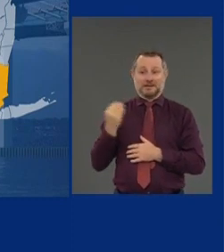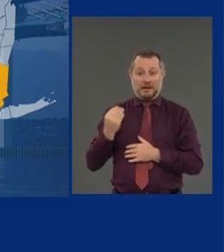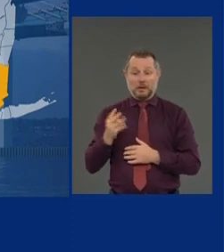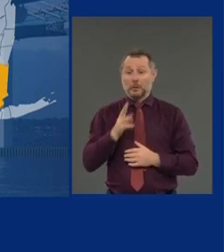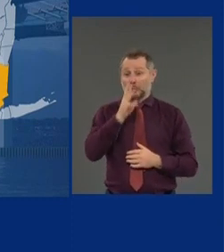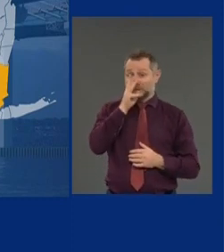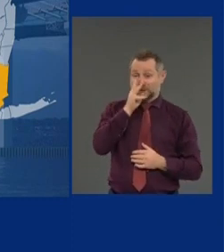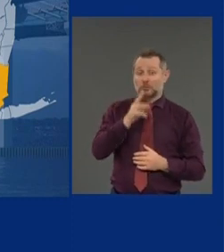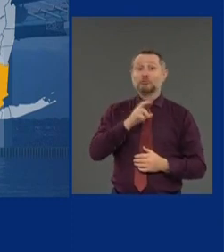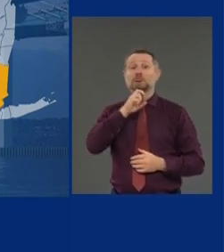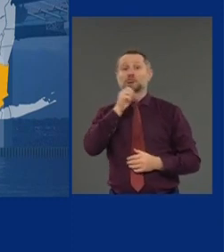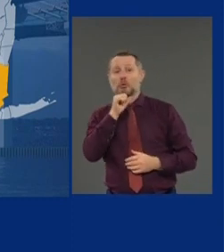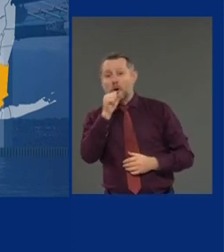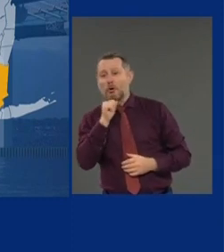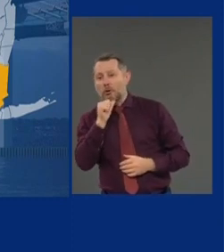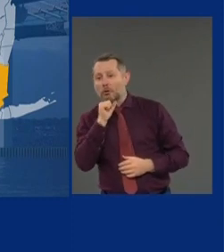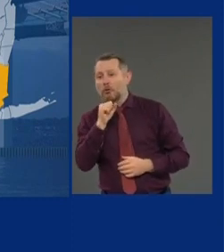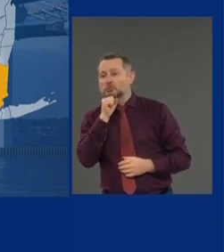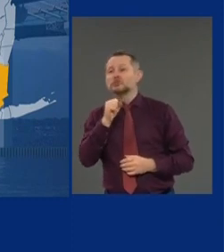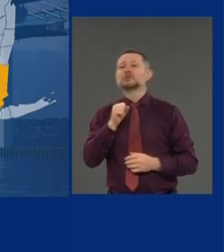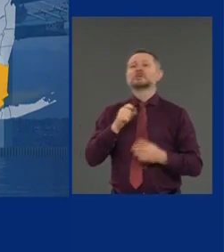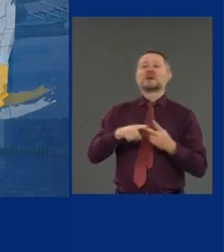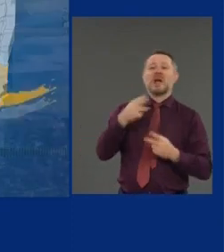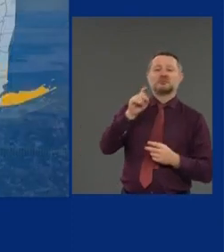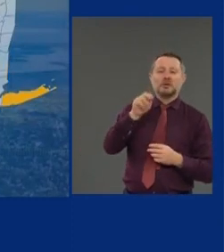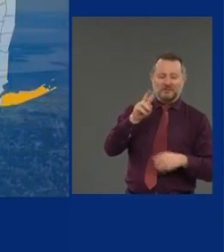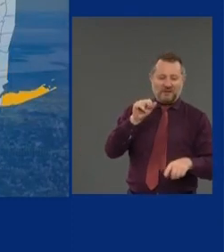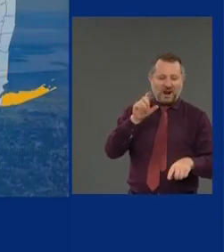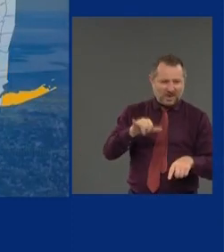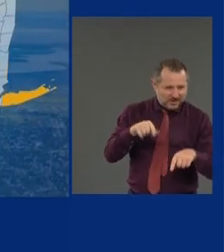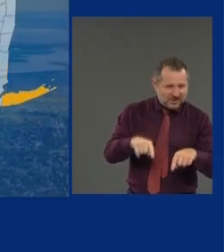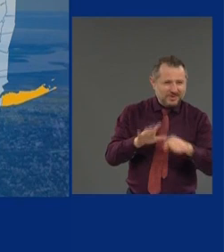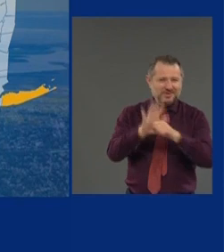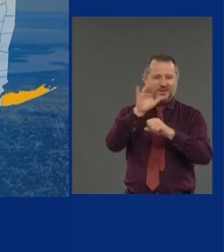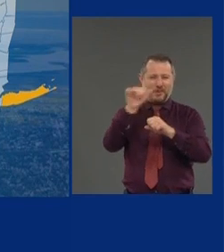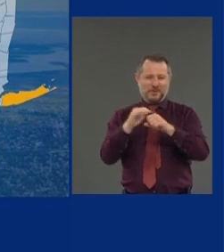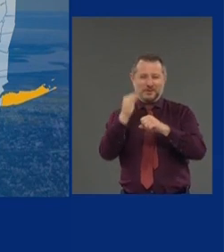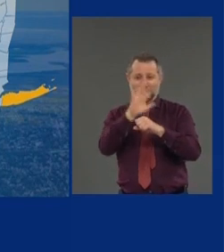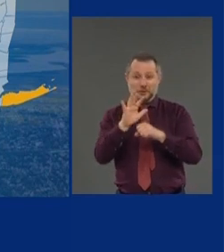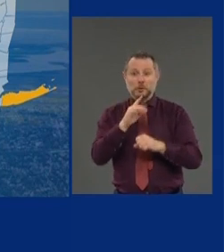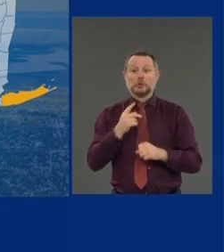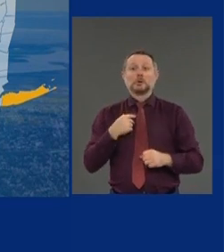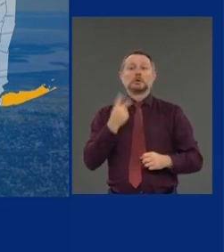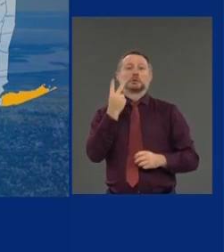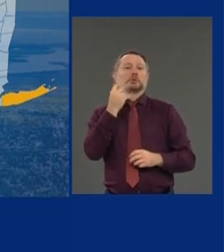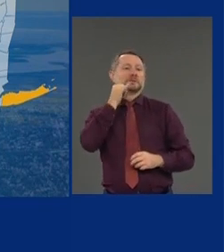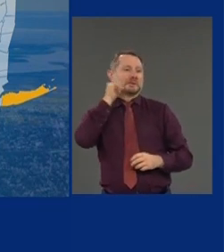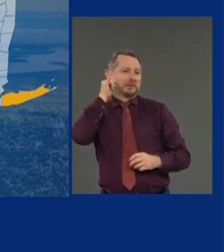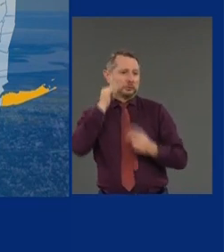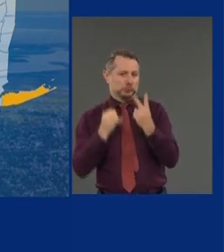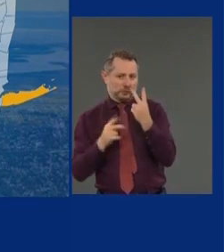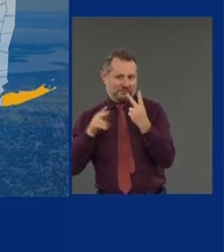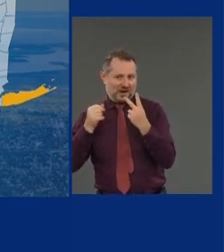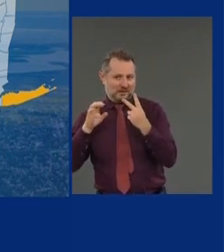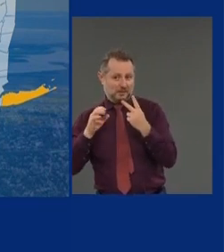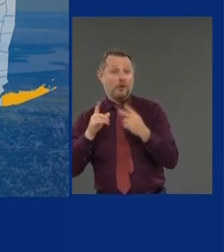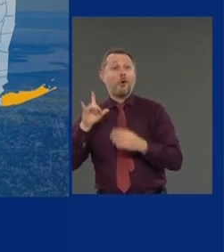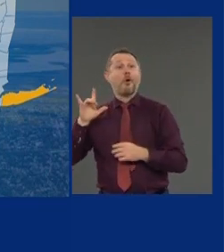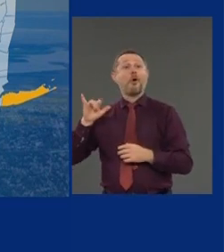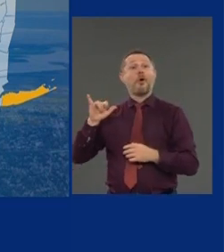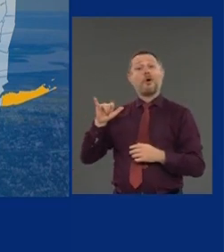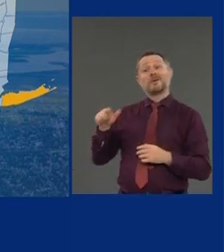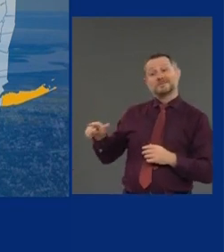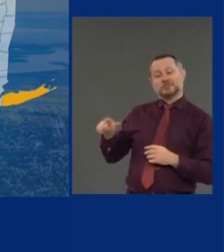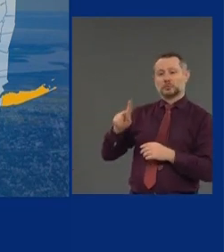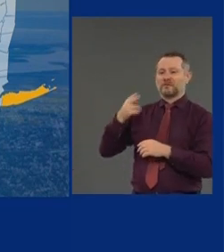started Phase 2 yesterday. And Long Island entered Phase 2 today as the